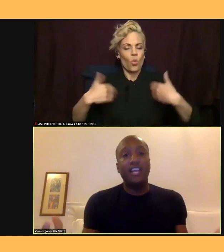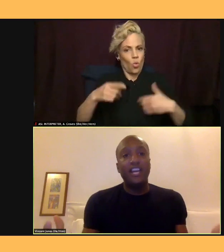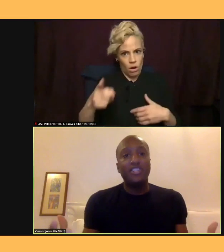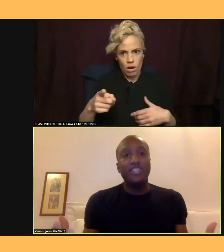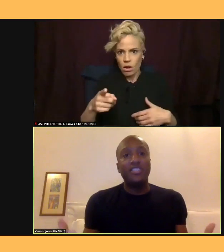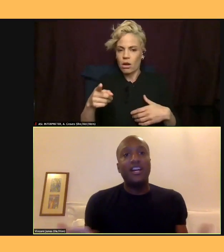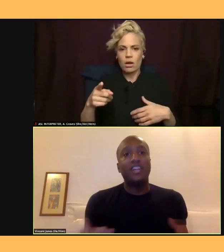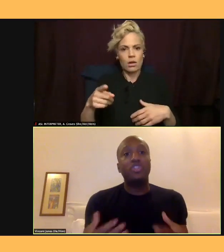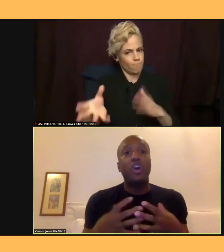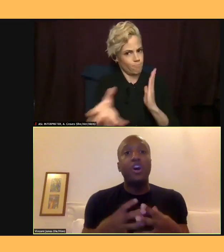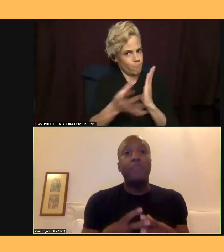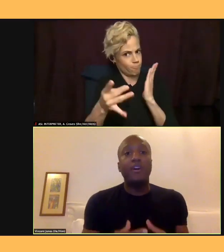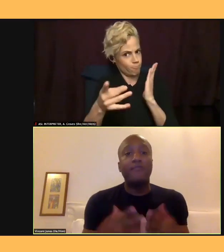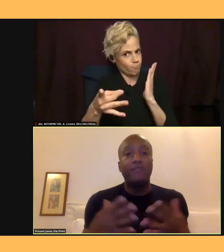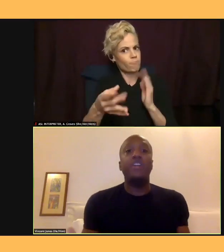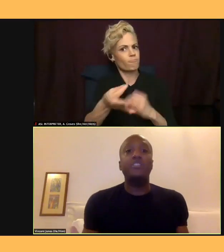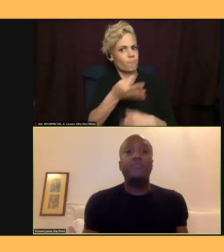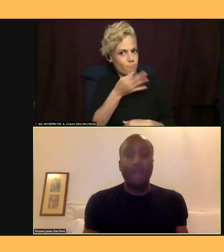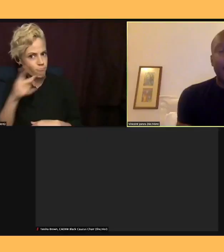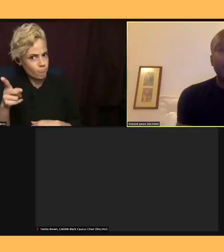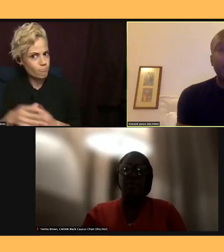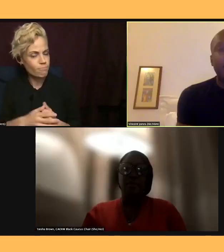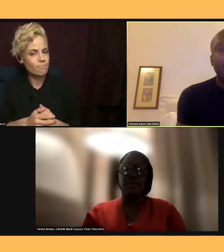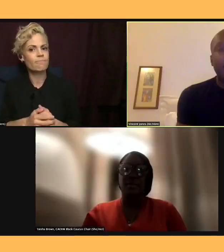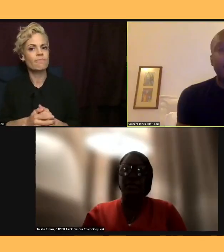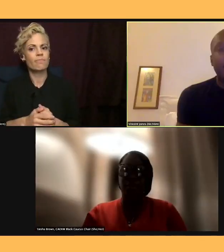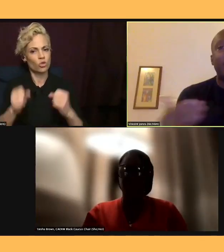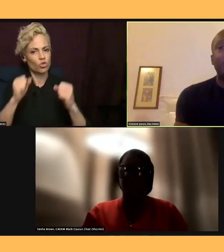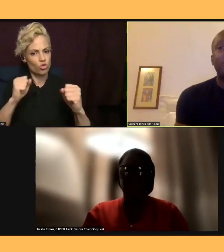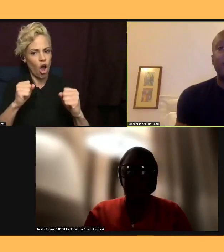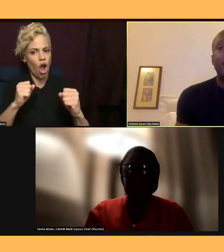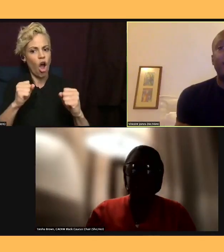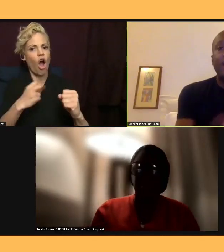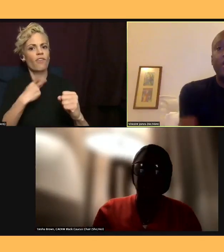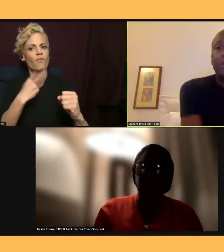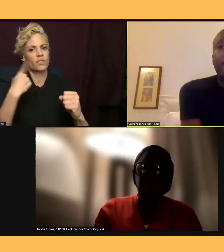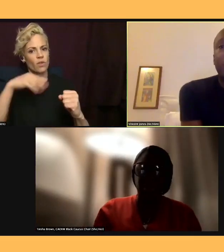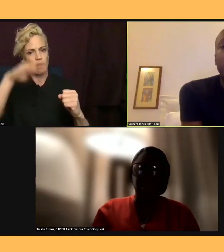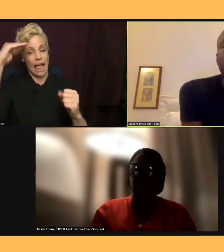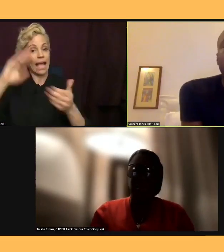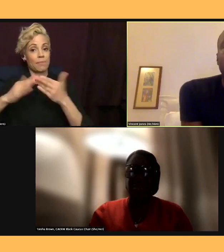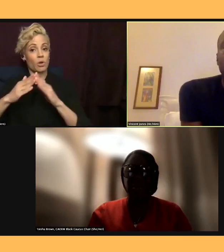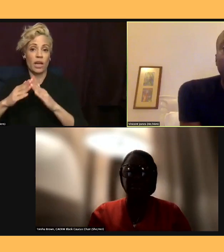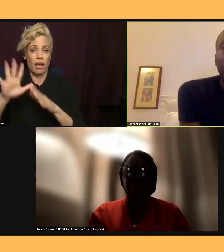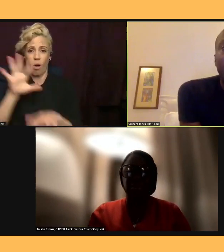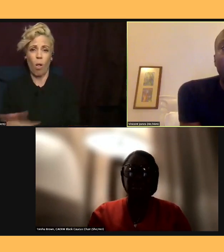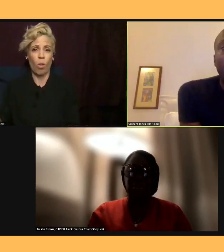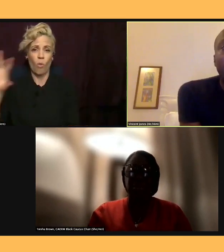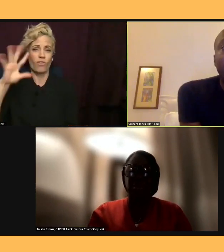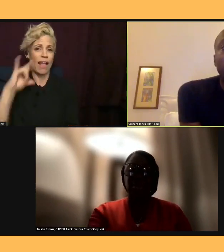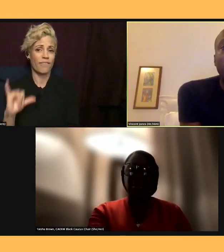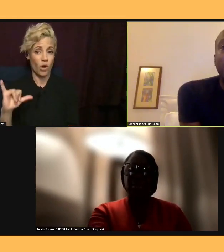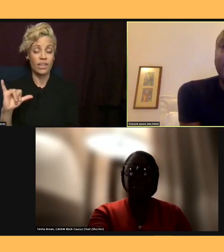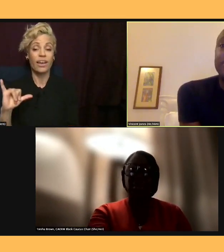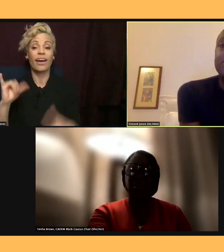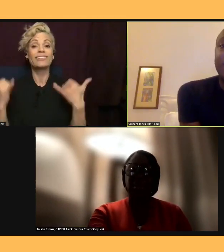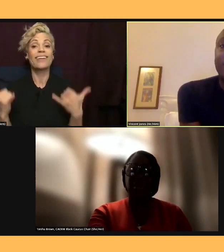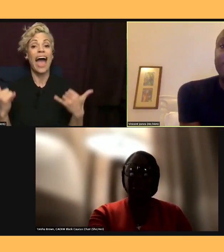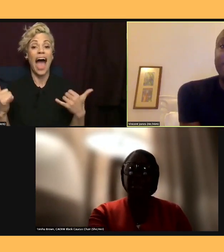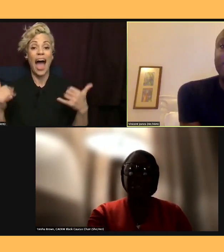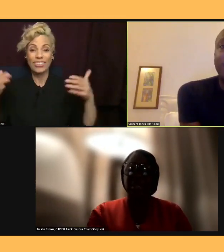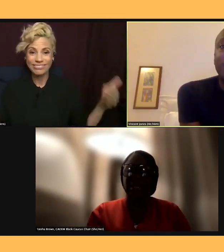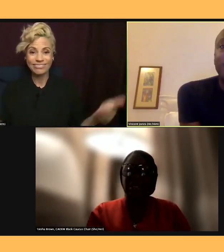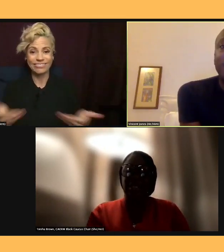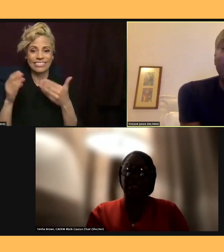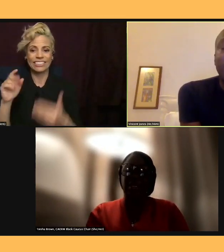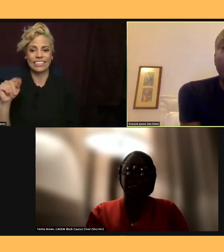strong voice for the Black community up and down the state. Without further ado, let me introduce Taisha Brown, the chair of the California